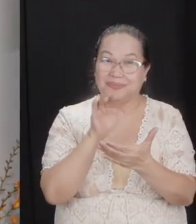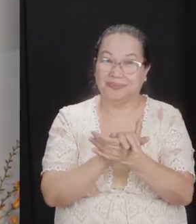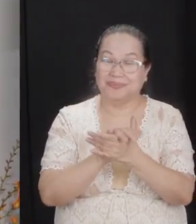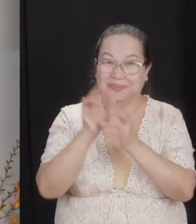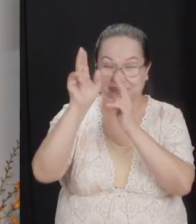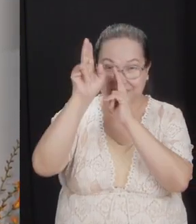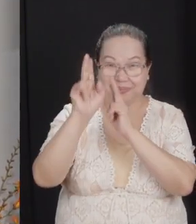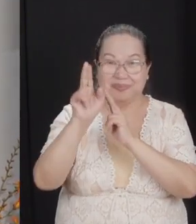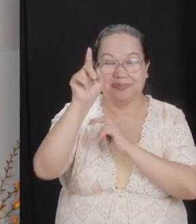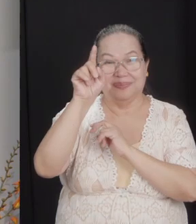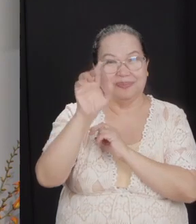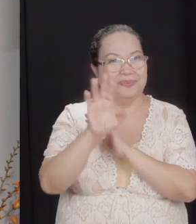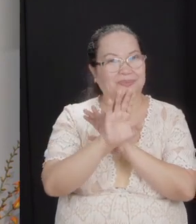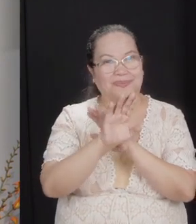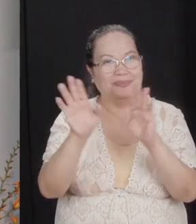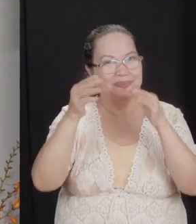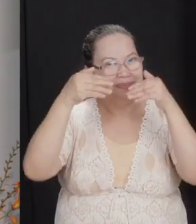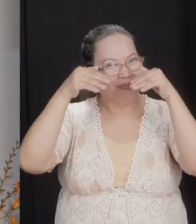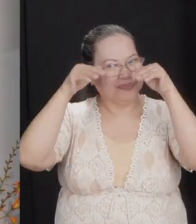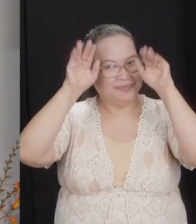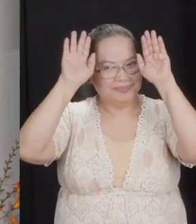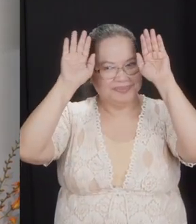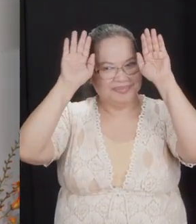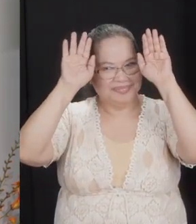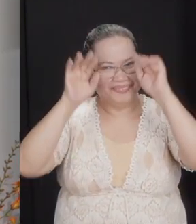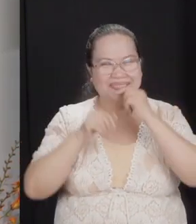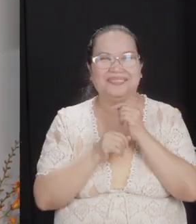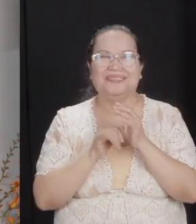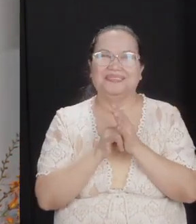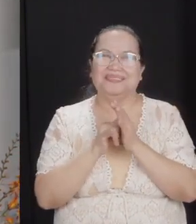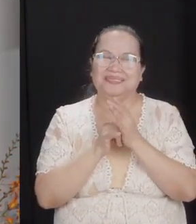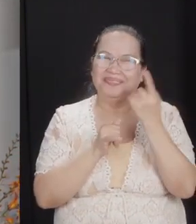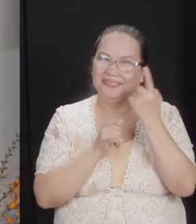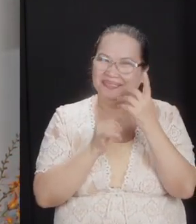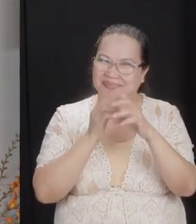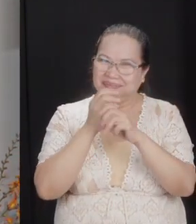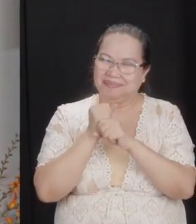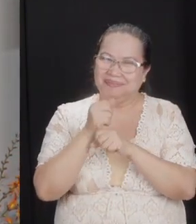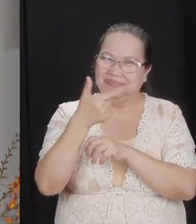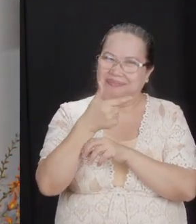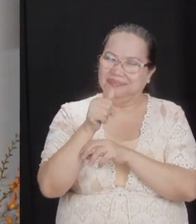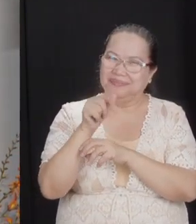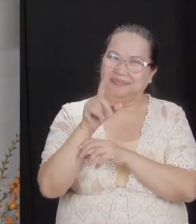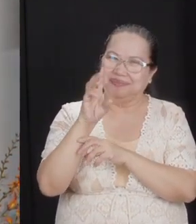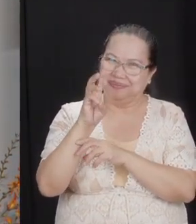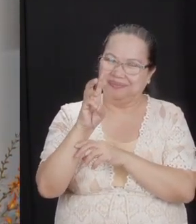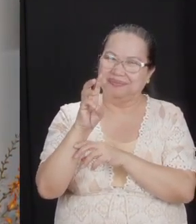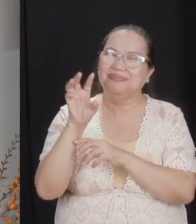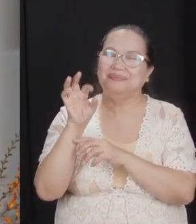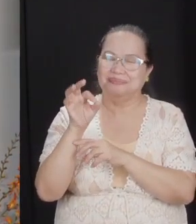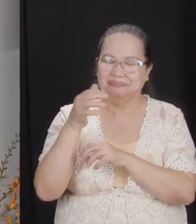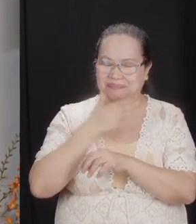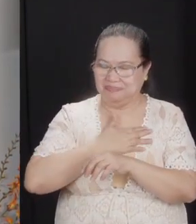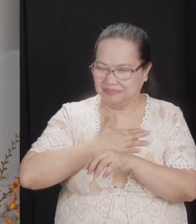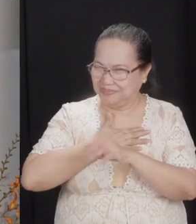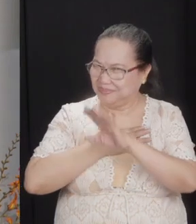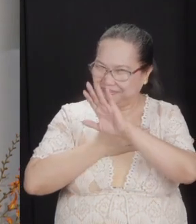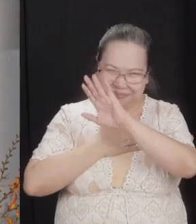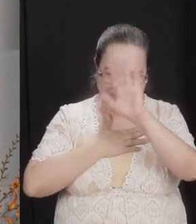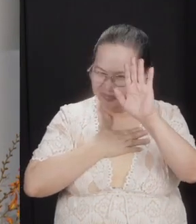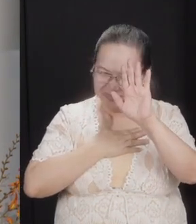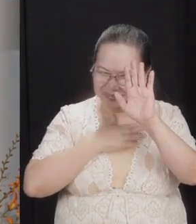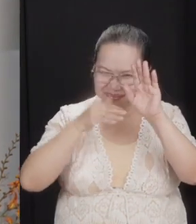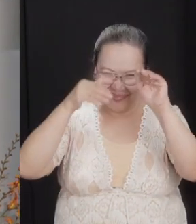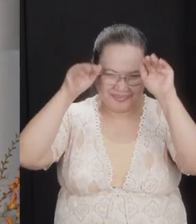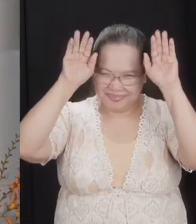God. Don't give up. If that's the only thing you get from Galatians 6, 9, please don't give up.